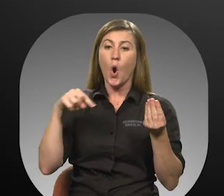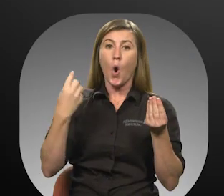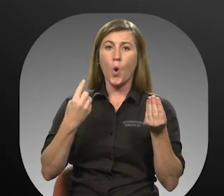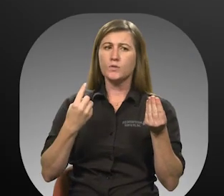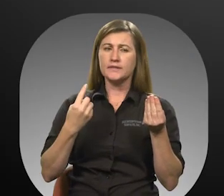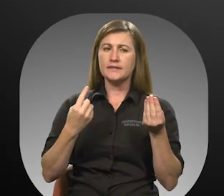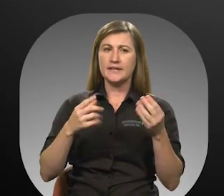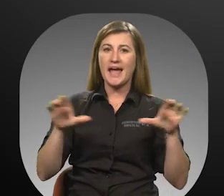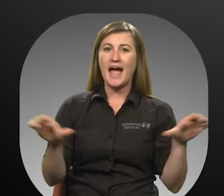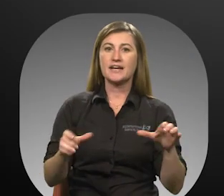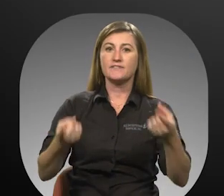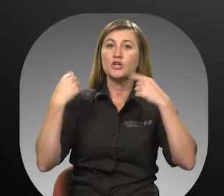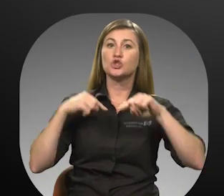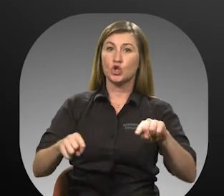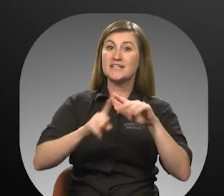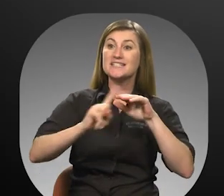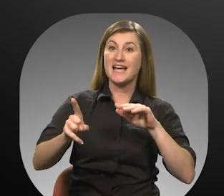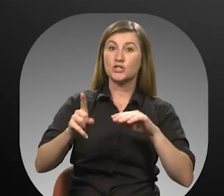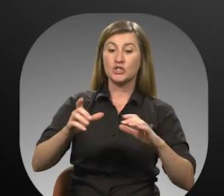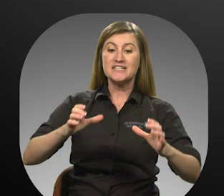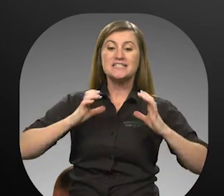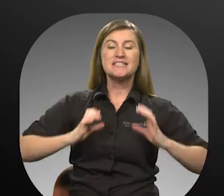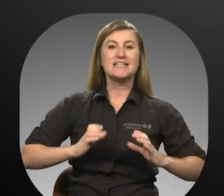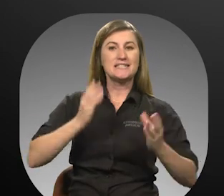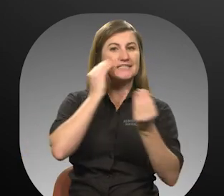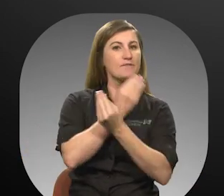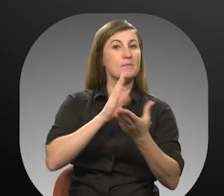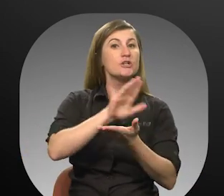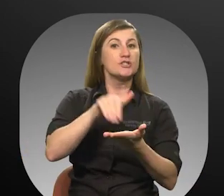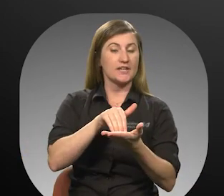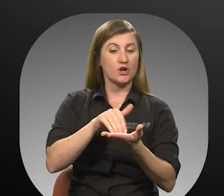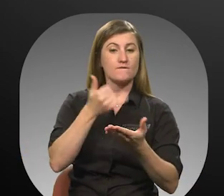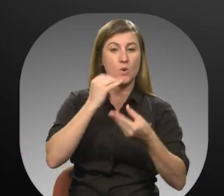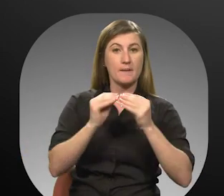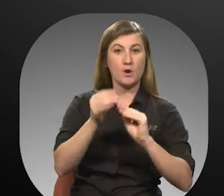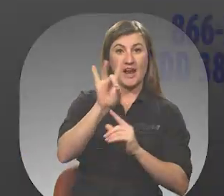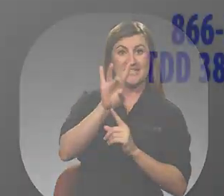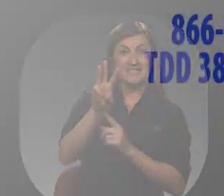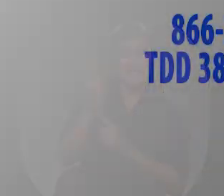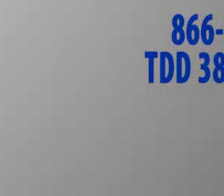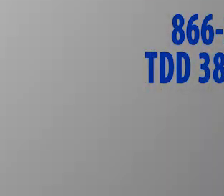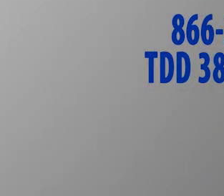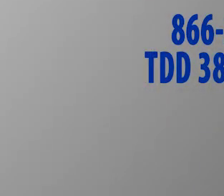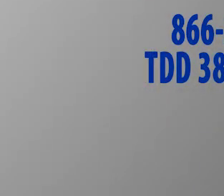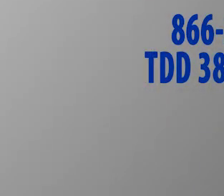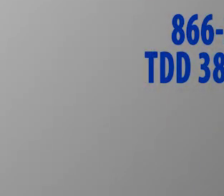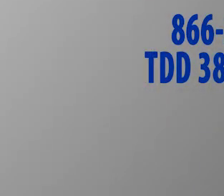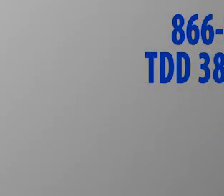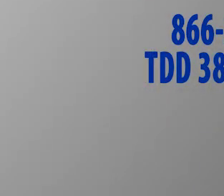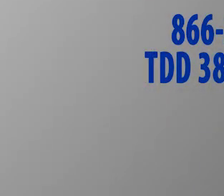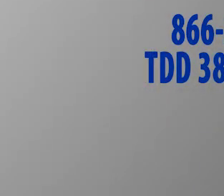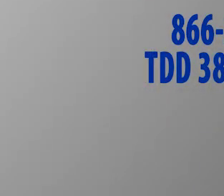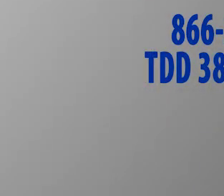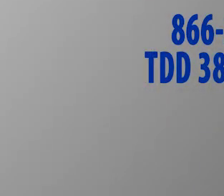Activated During a Disaster Citizens Information Center 866-345